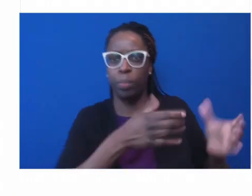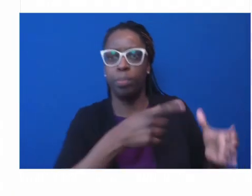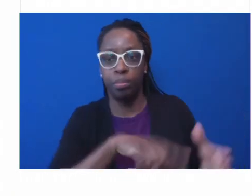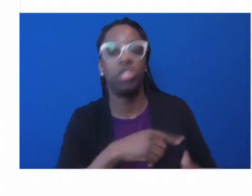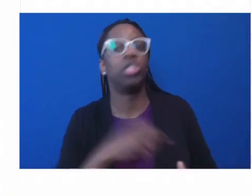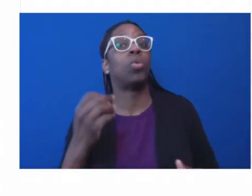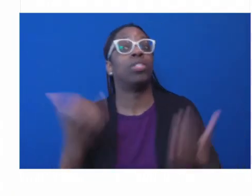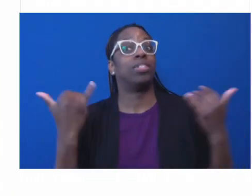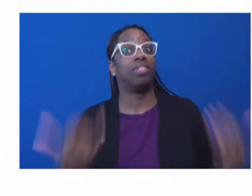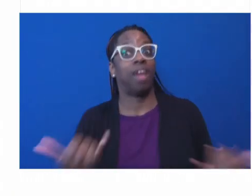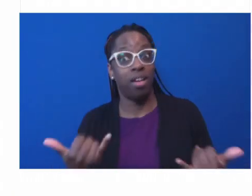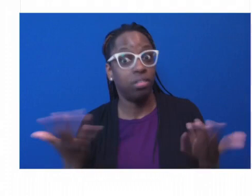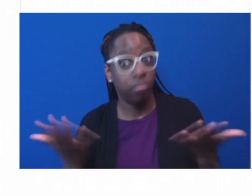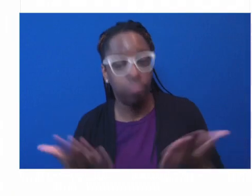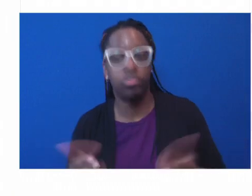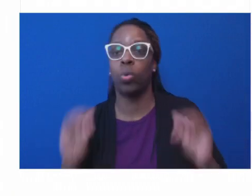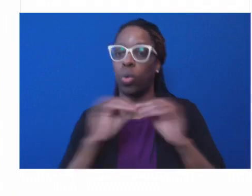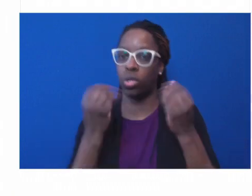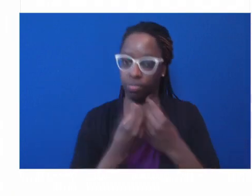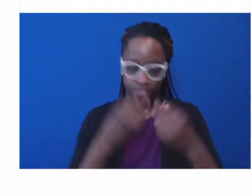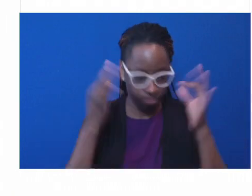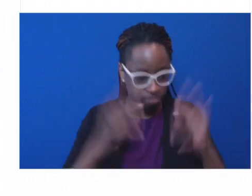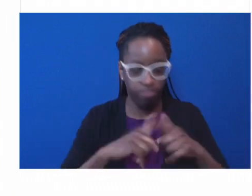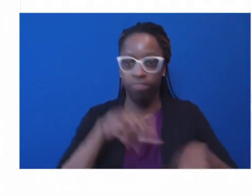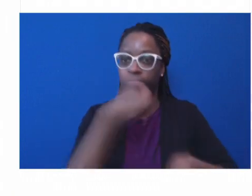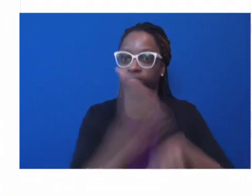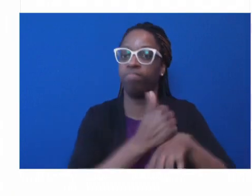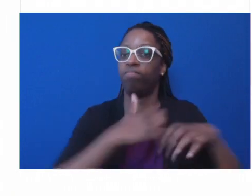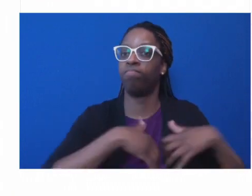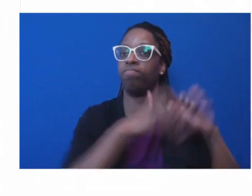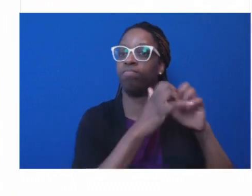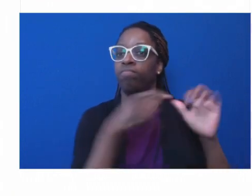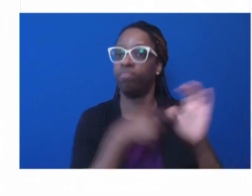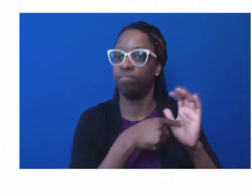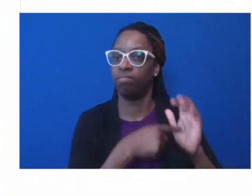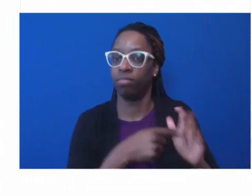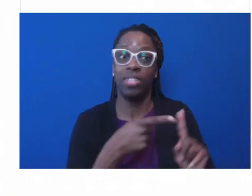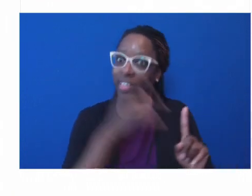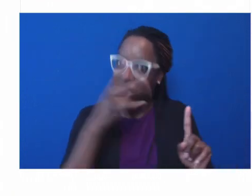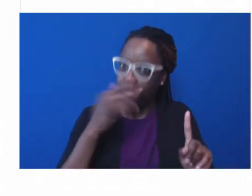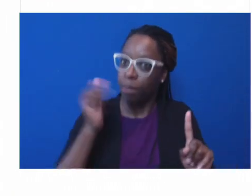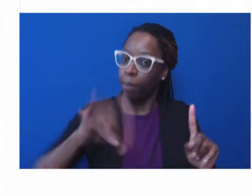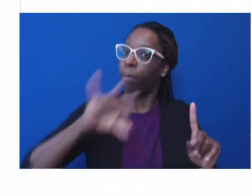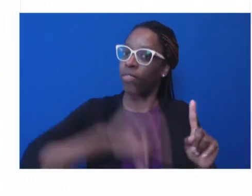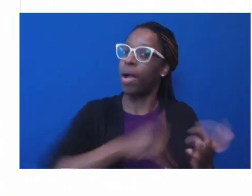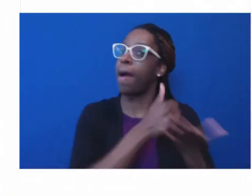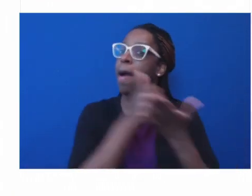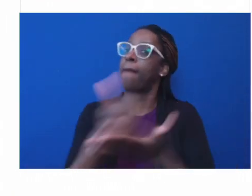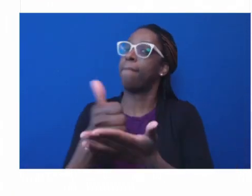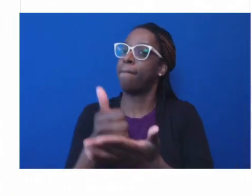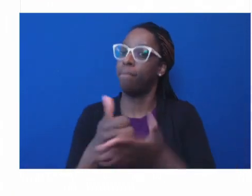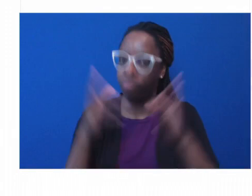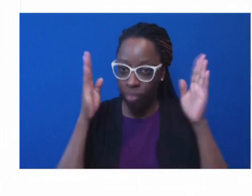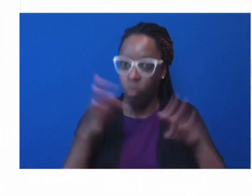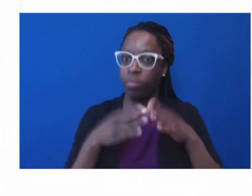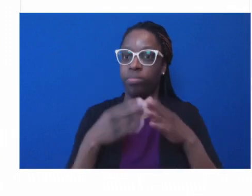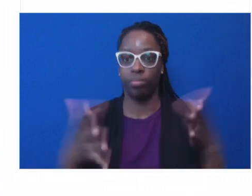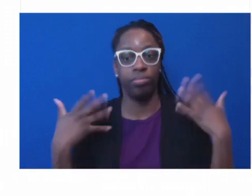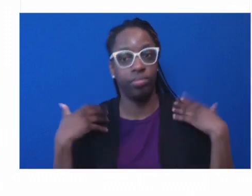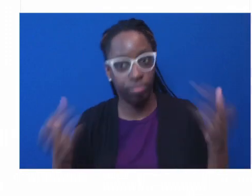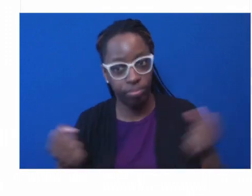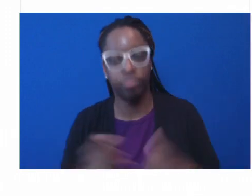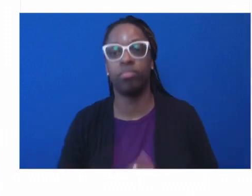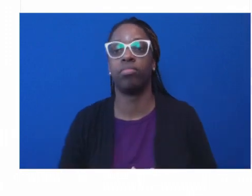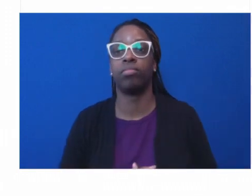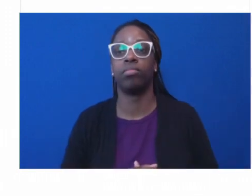it would be beneficial for public health, academic, other social and civic organizations to engage and partner with these community